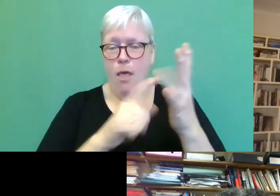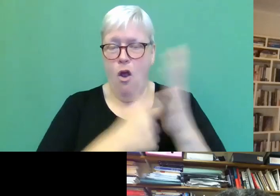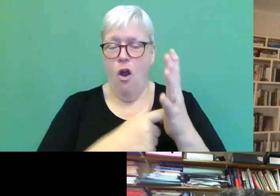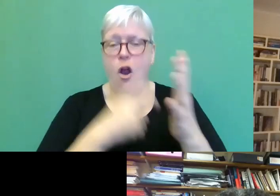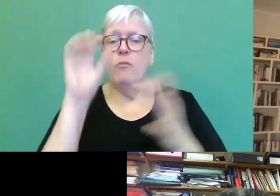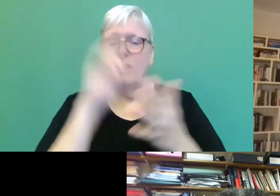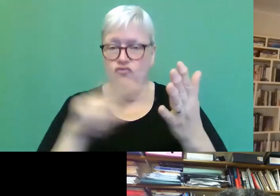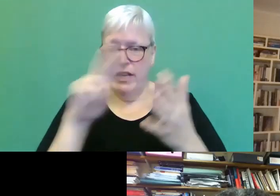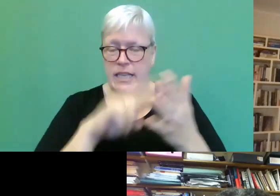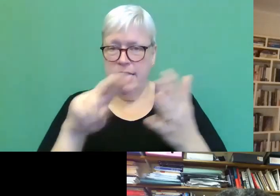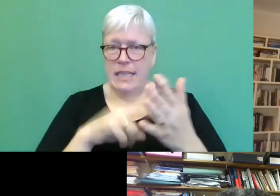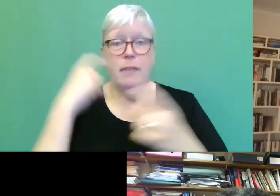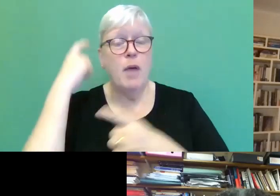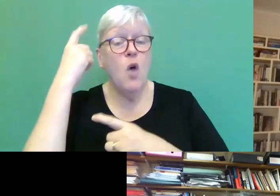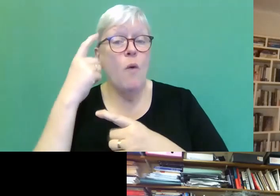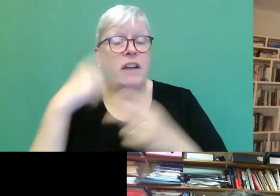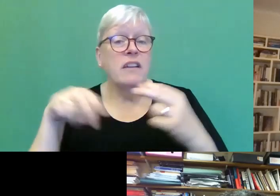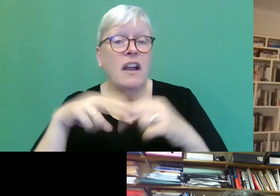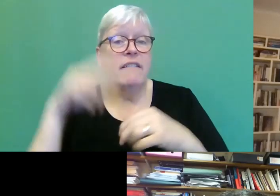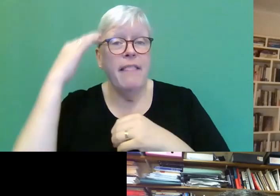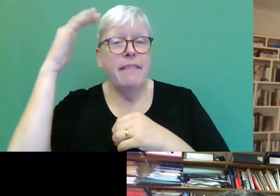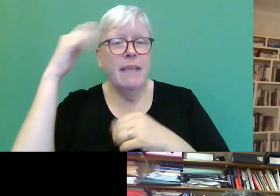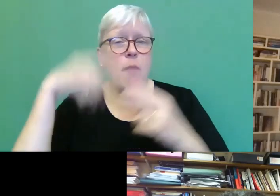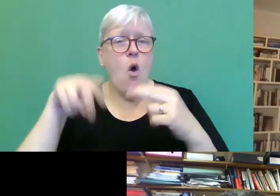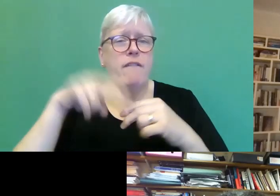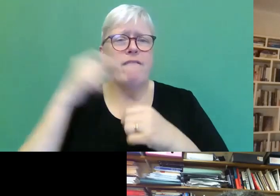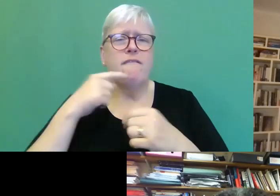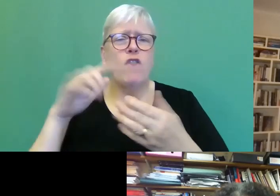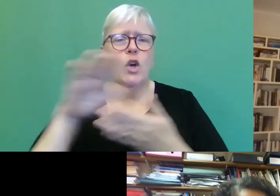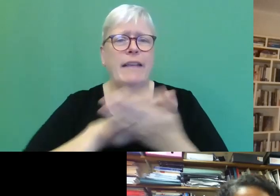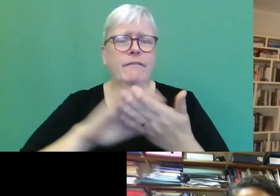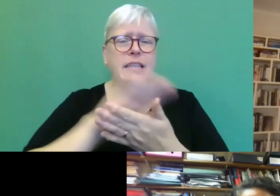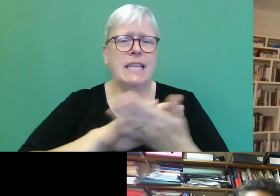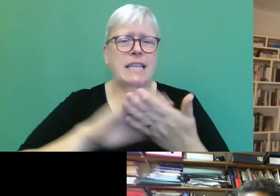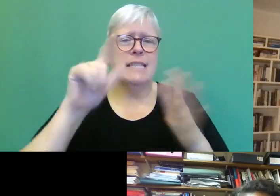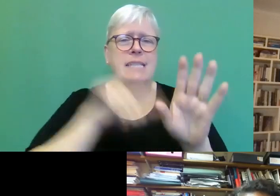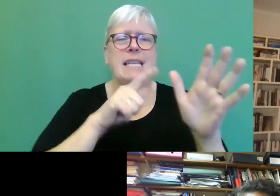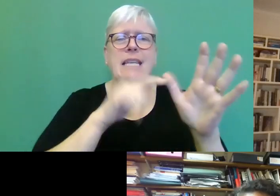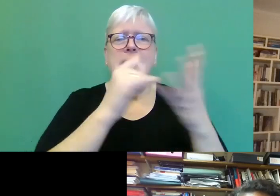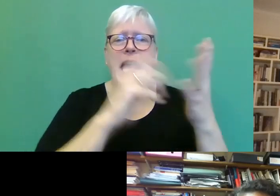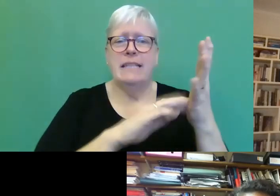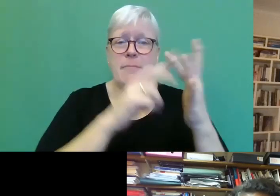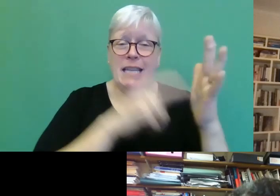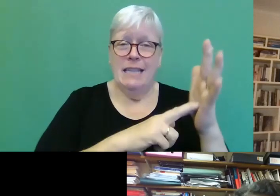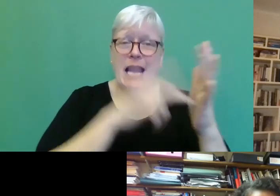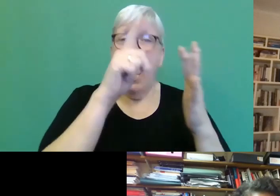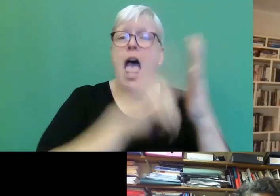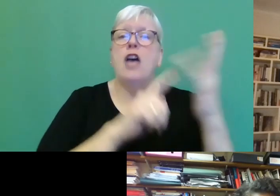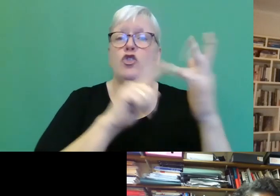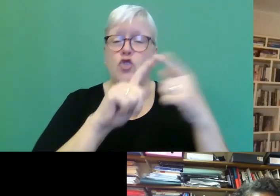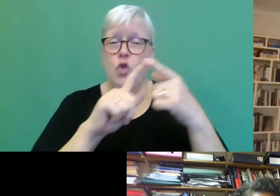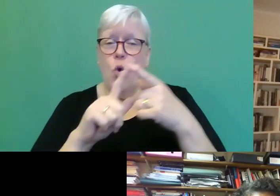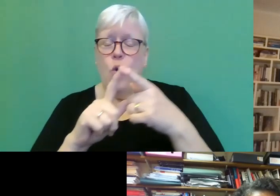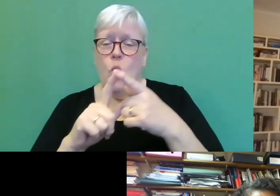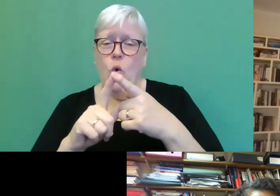well. I wondered if there is a theme of forgiveness, uh, Yasmin and Jo's situation, um, self-forgiveness